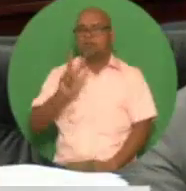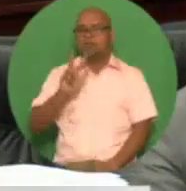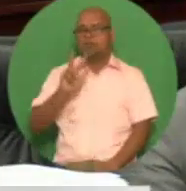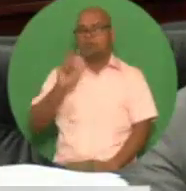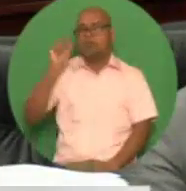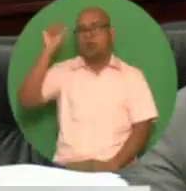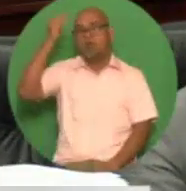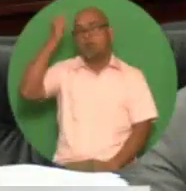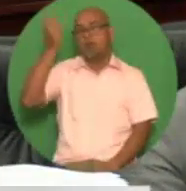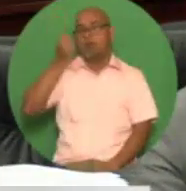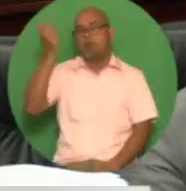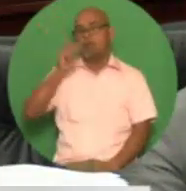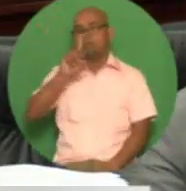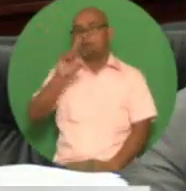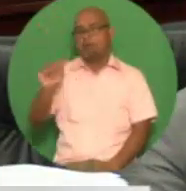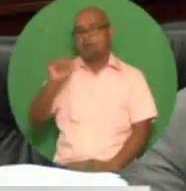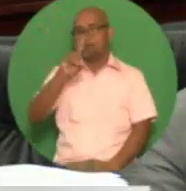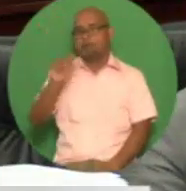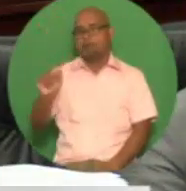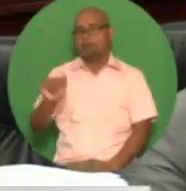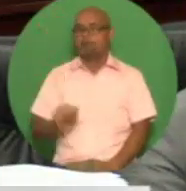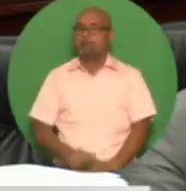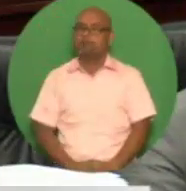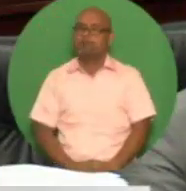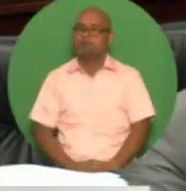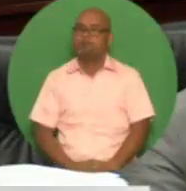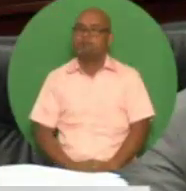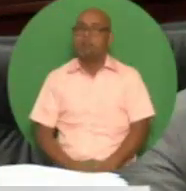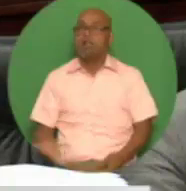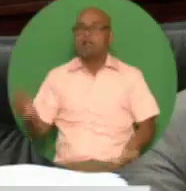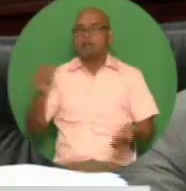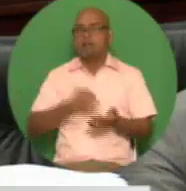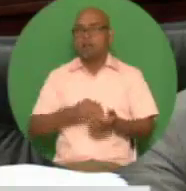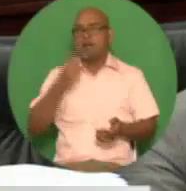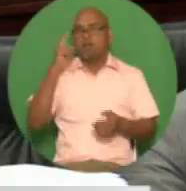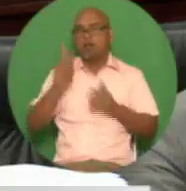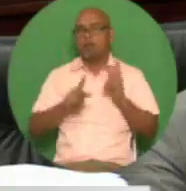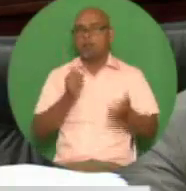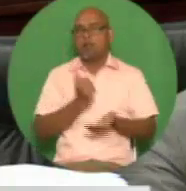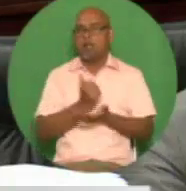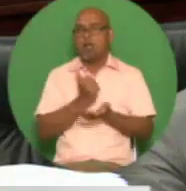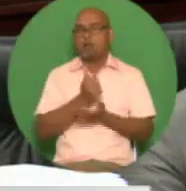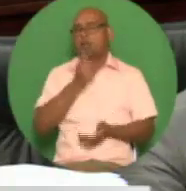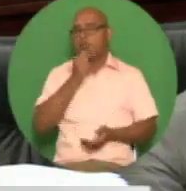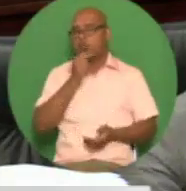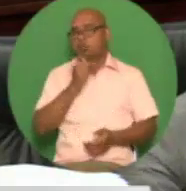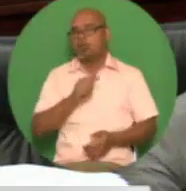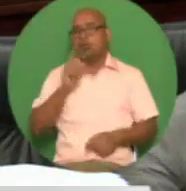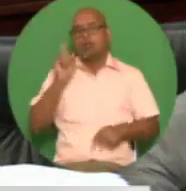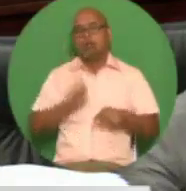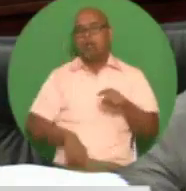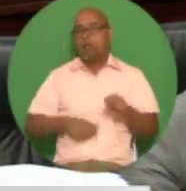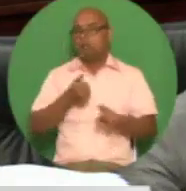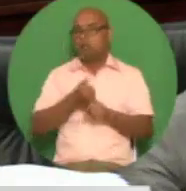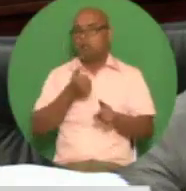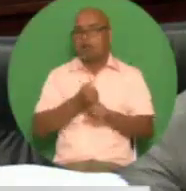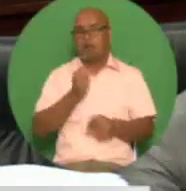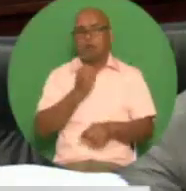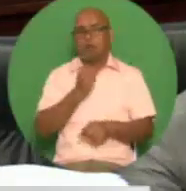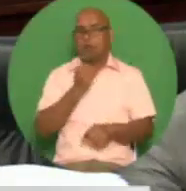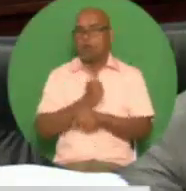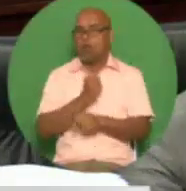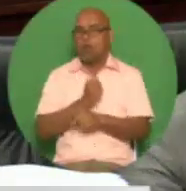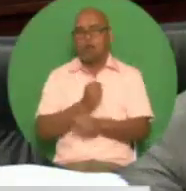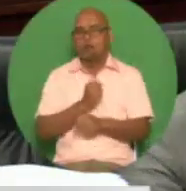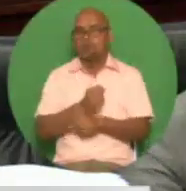again redistributing income again to support those least able to support themselves we promote we